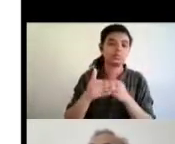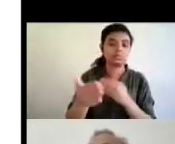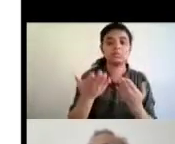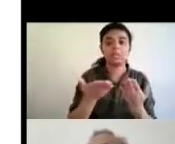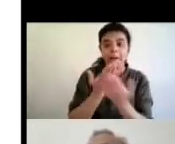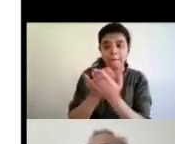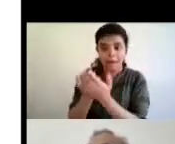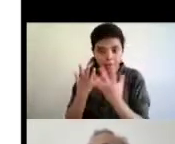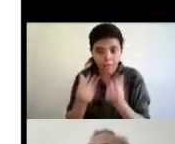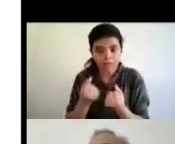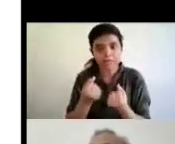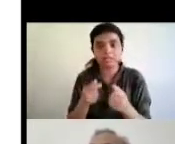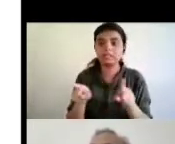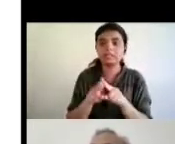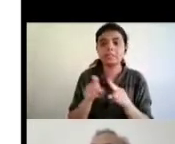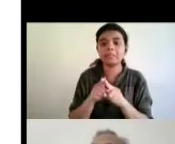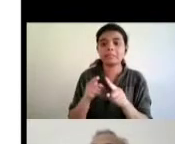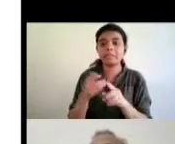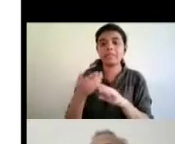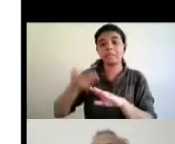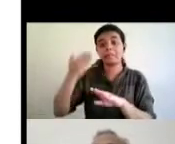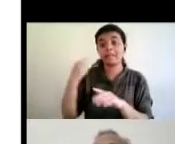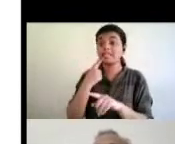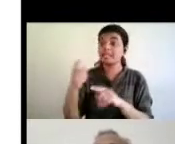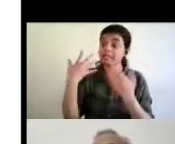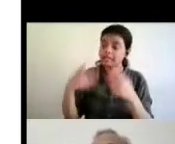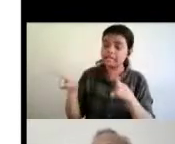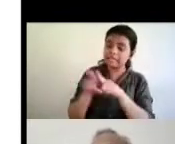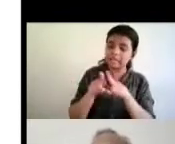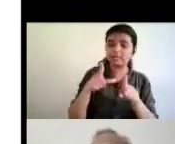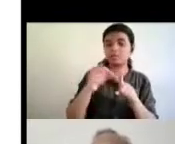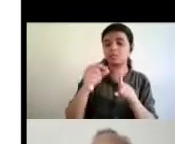or what was proposed in the marrakesh treaty